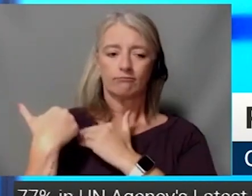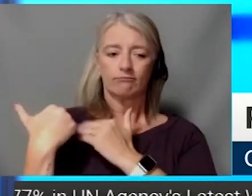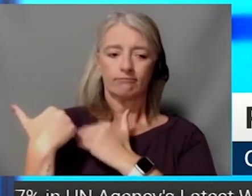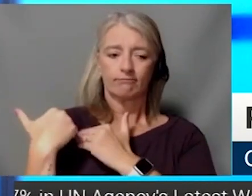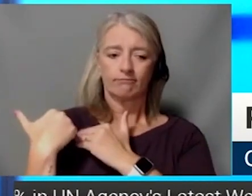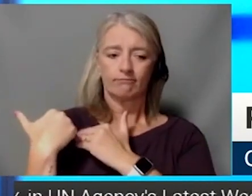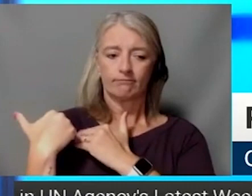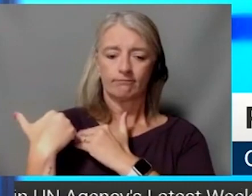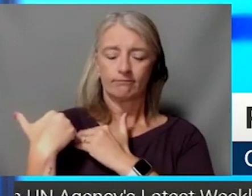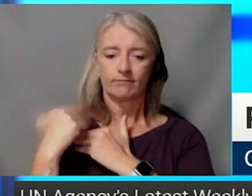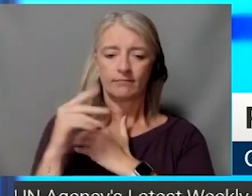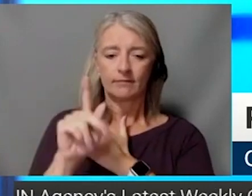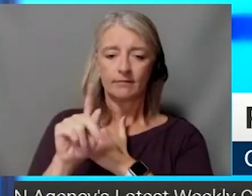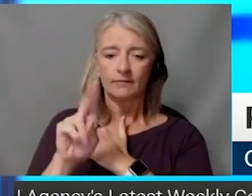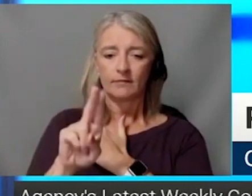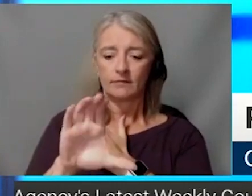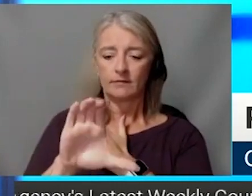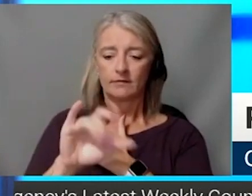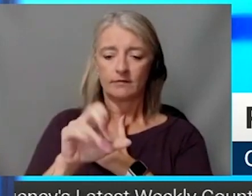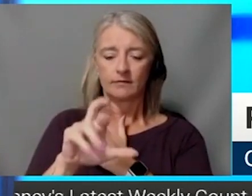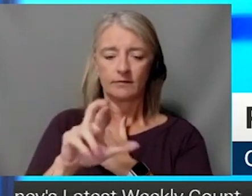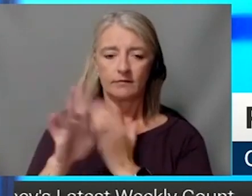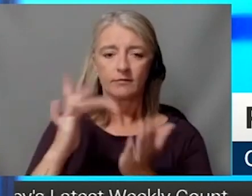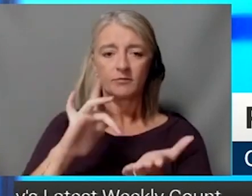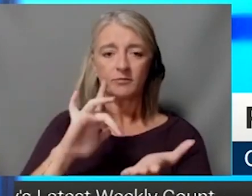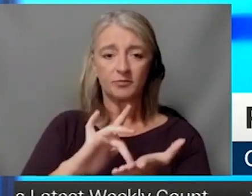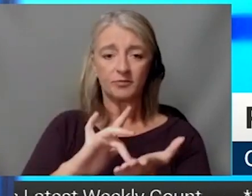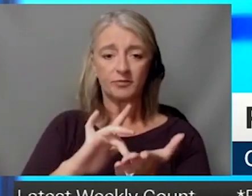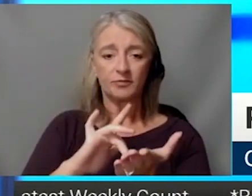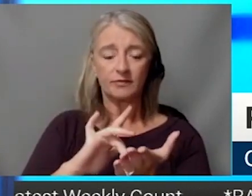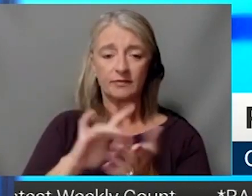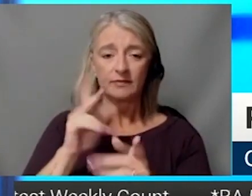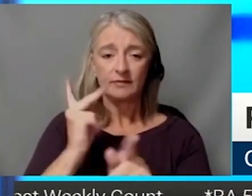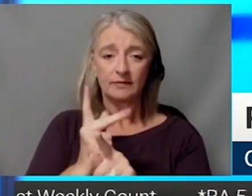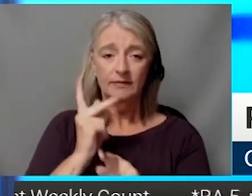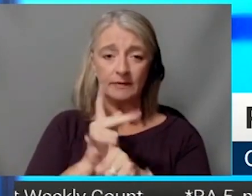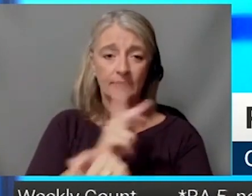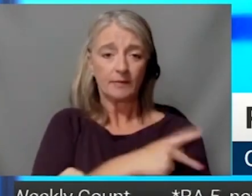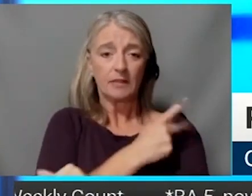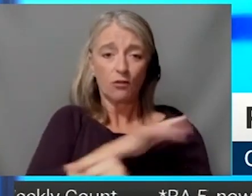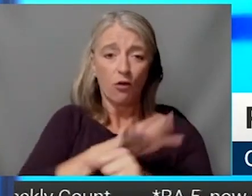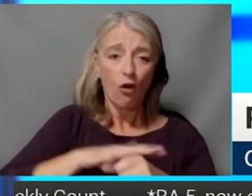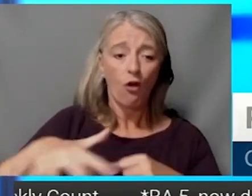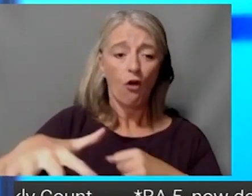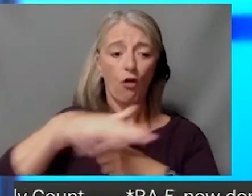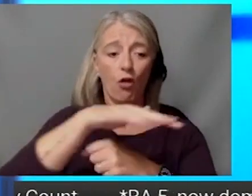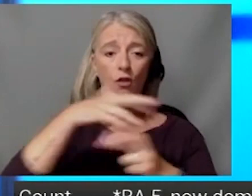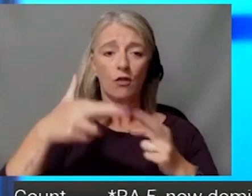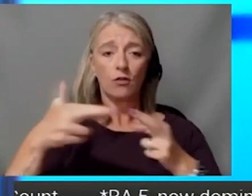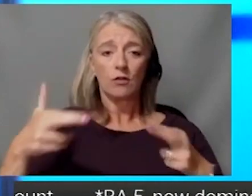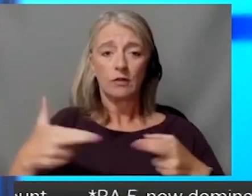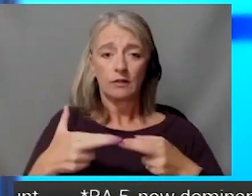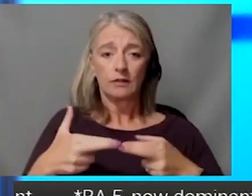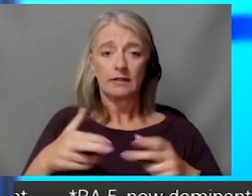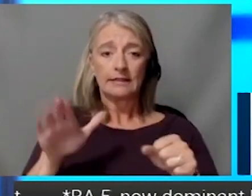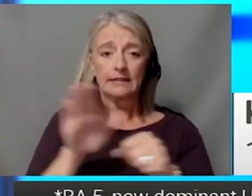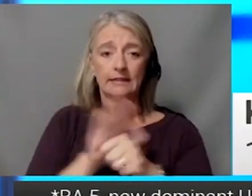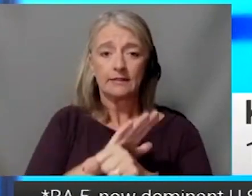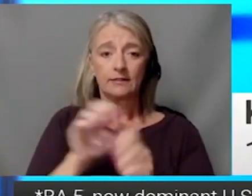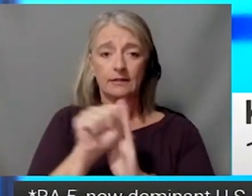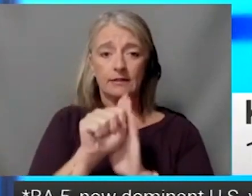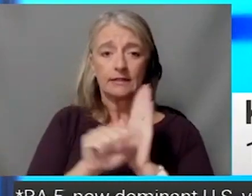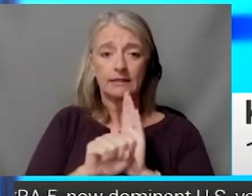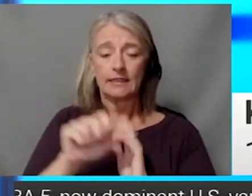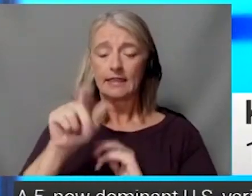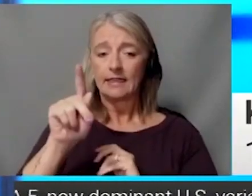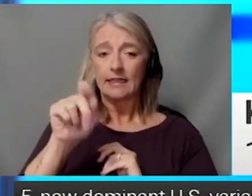take care of patients in this entire region. And we define that as the entire state of Kansas and also counties in western Missouri. And to be able